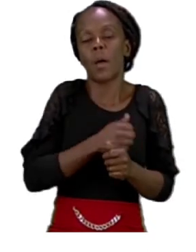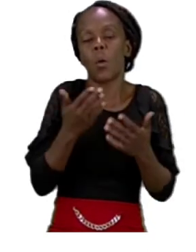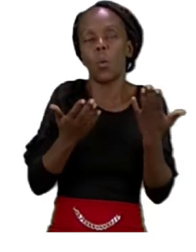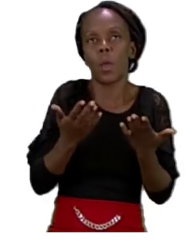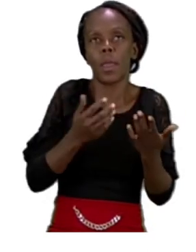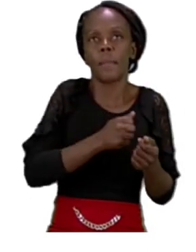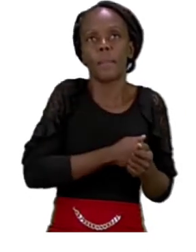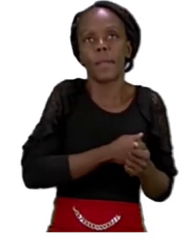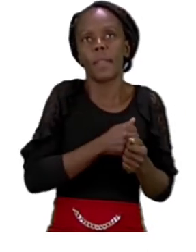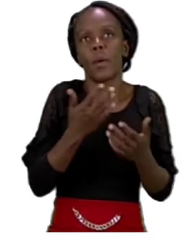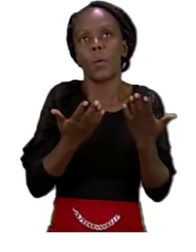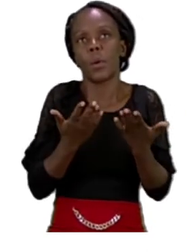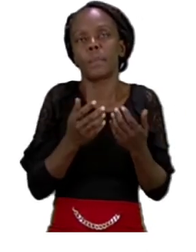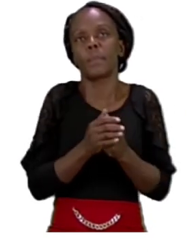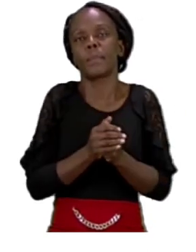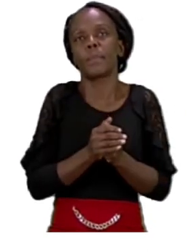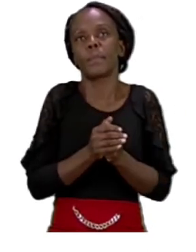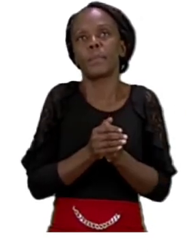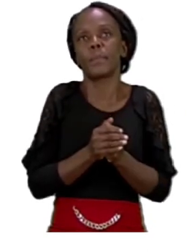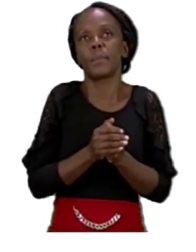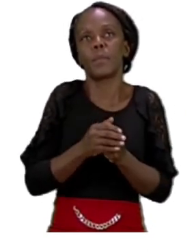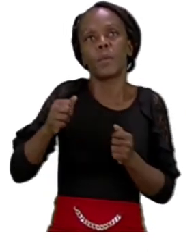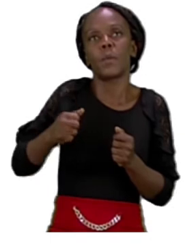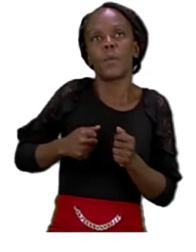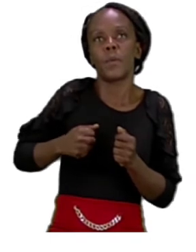father,